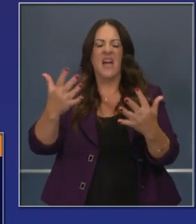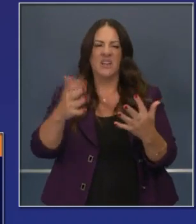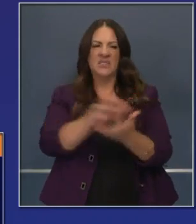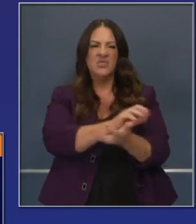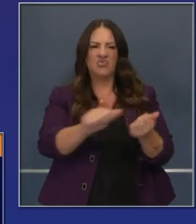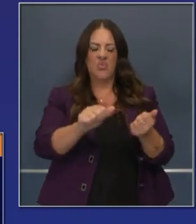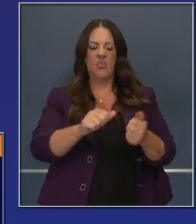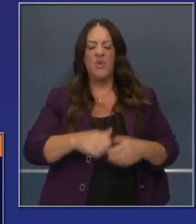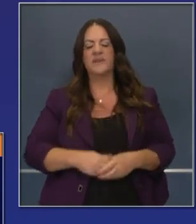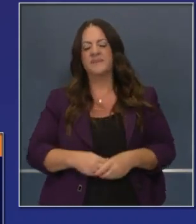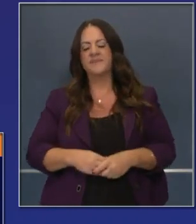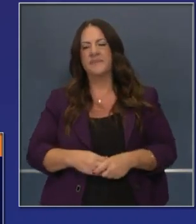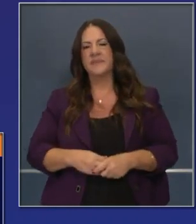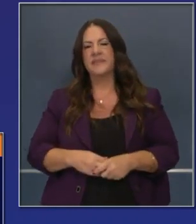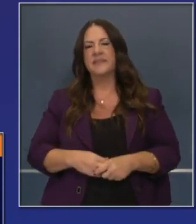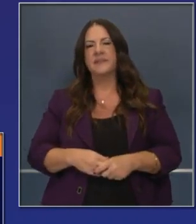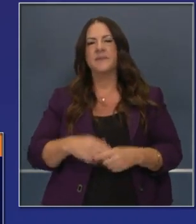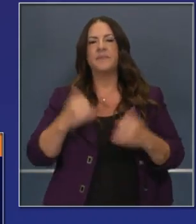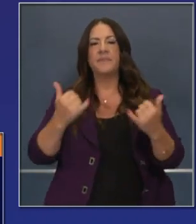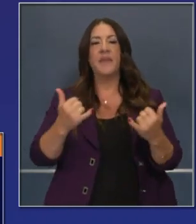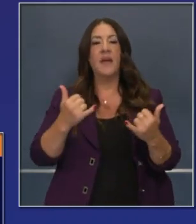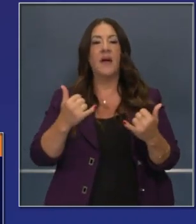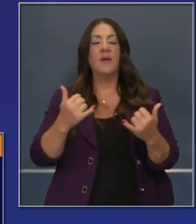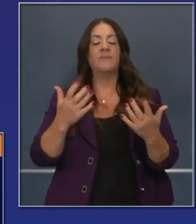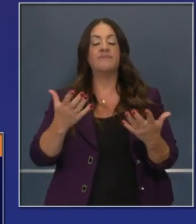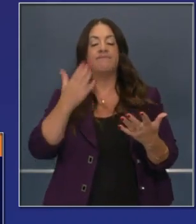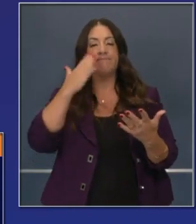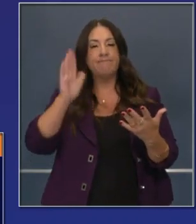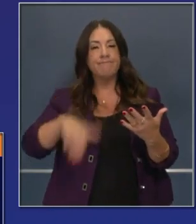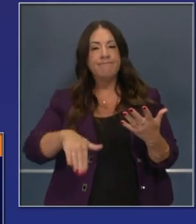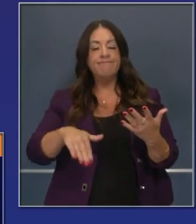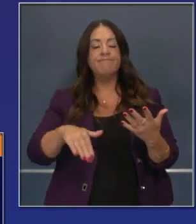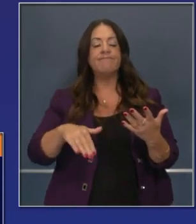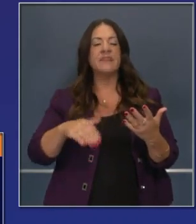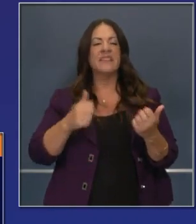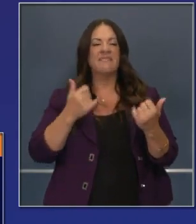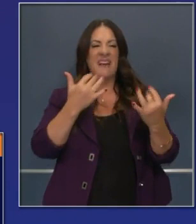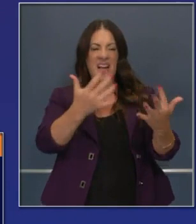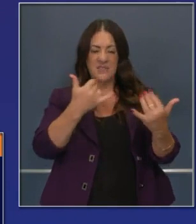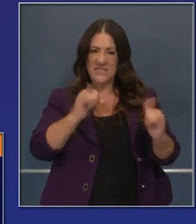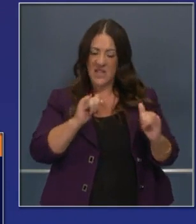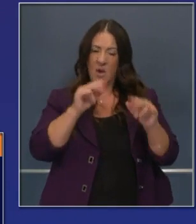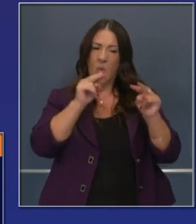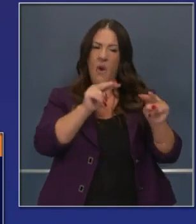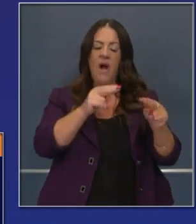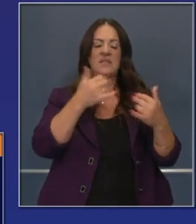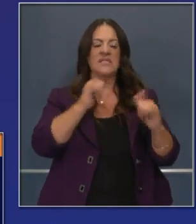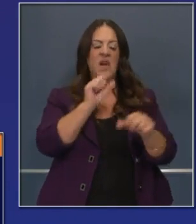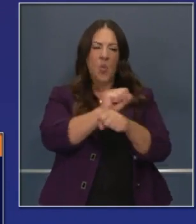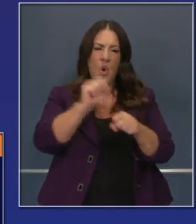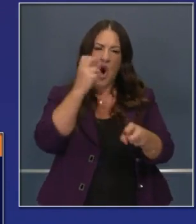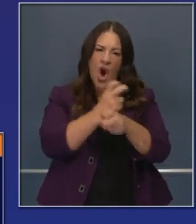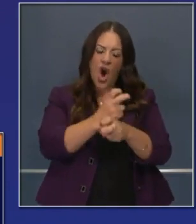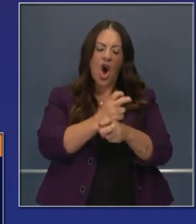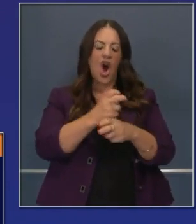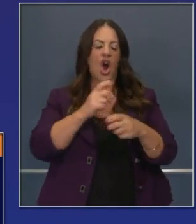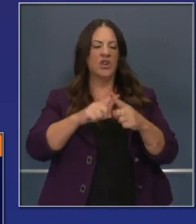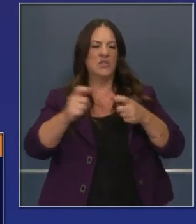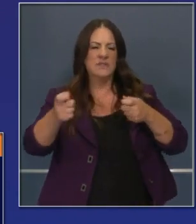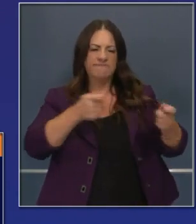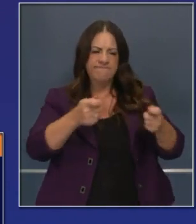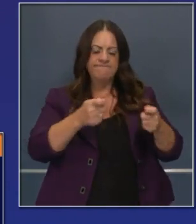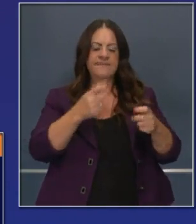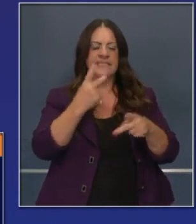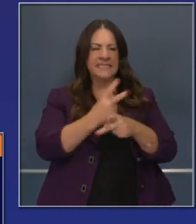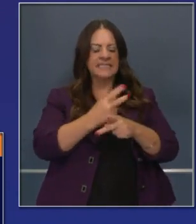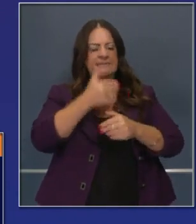in the state. As it relates to putting out fires of figurative terms, we're trying to do what we can to maintain the progress